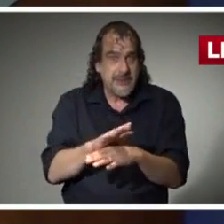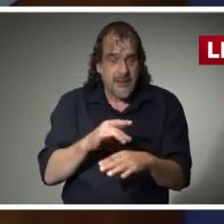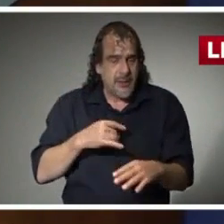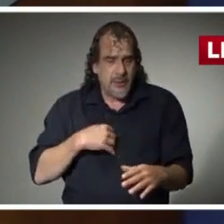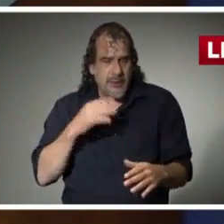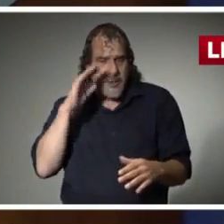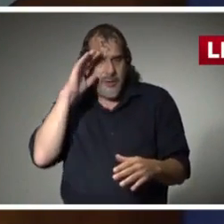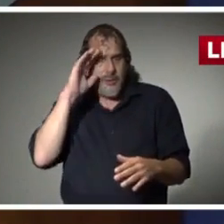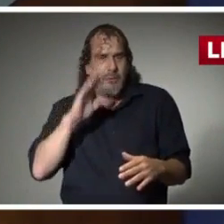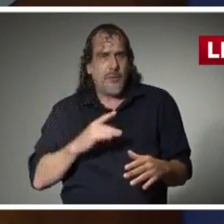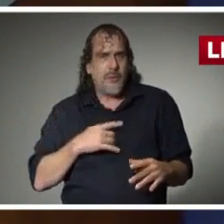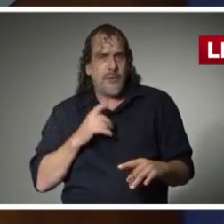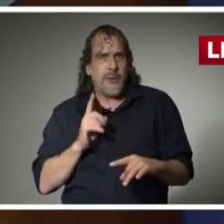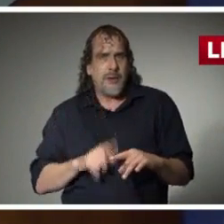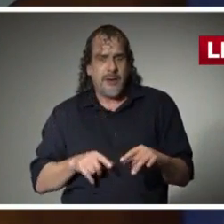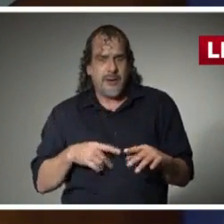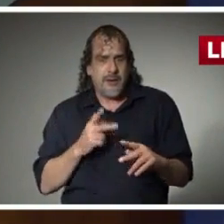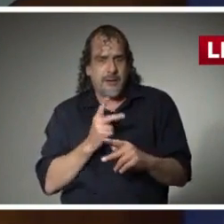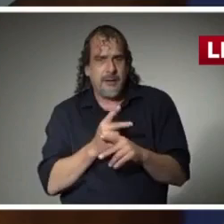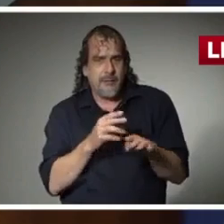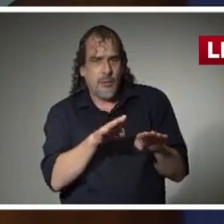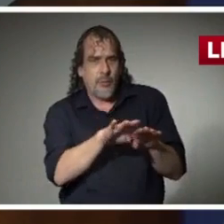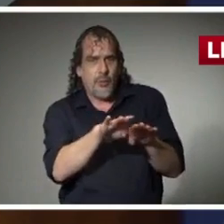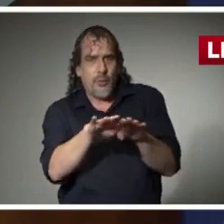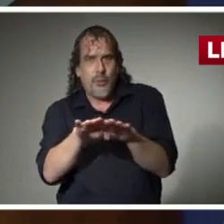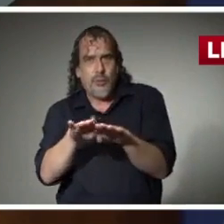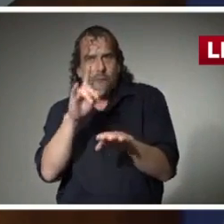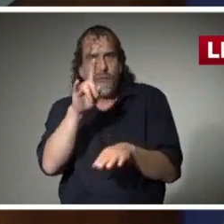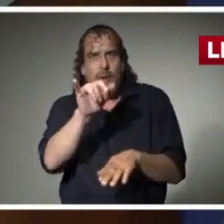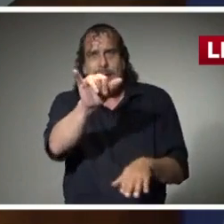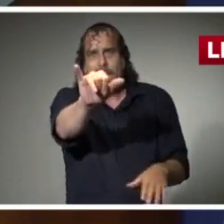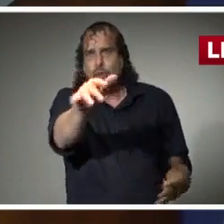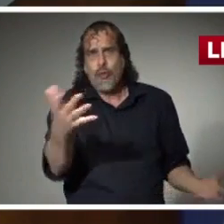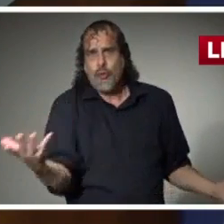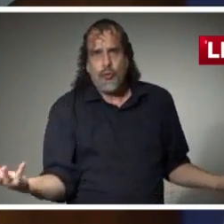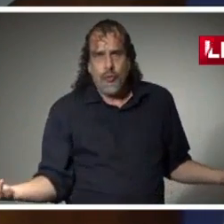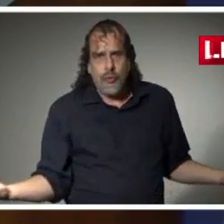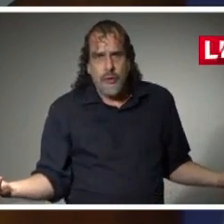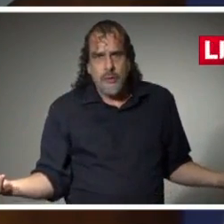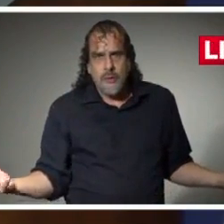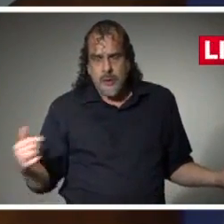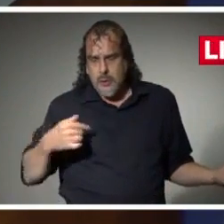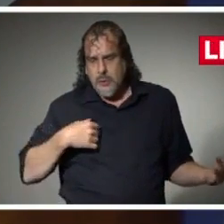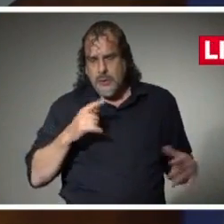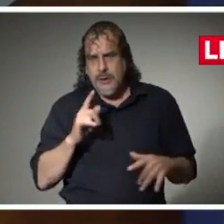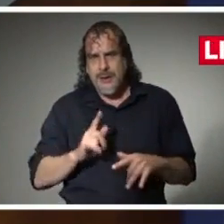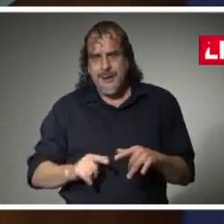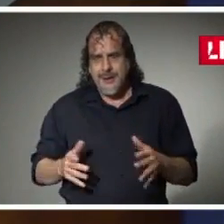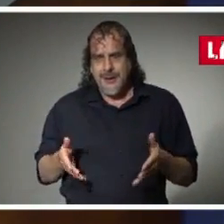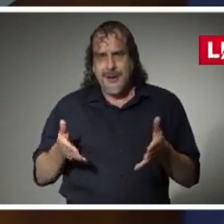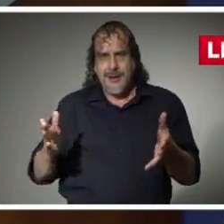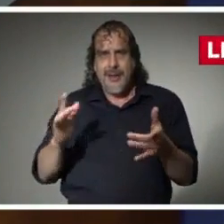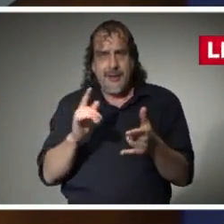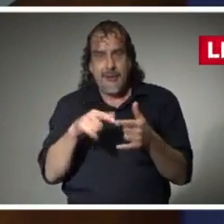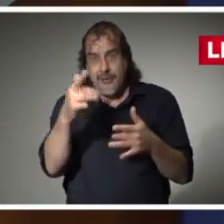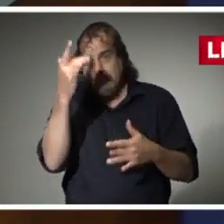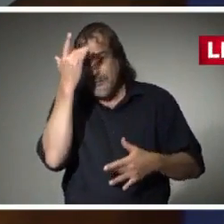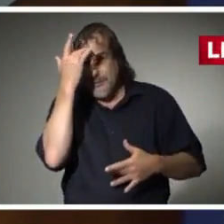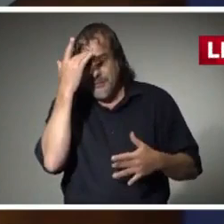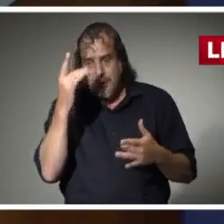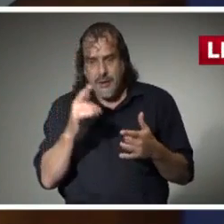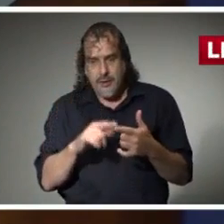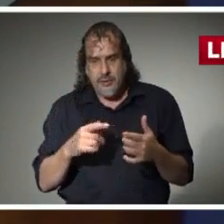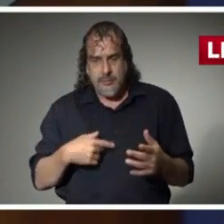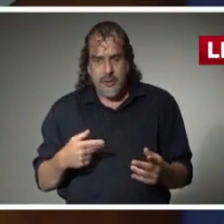cannot keep all of this up forever. We cannot allow the curse to be